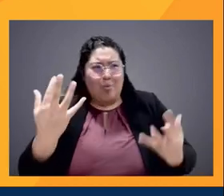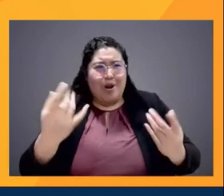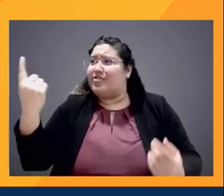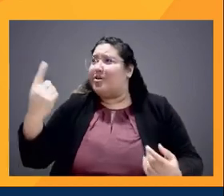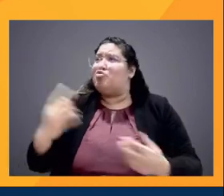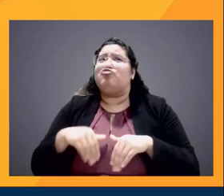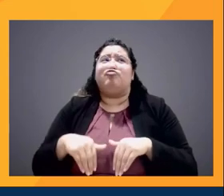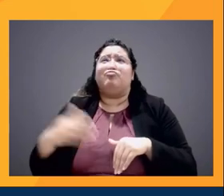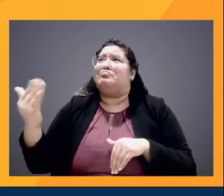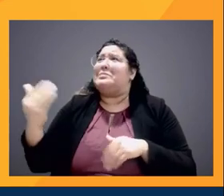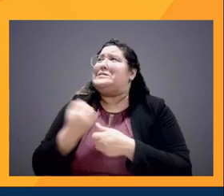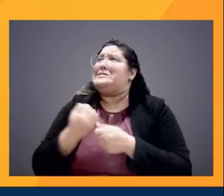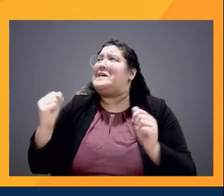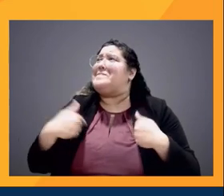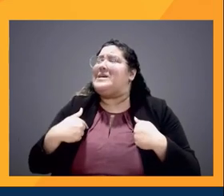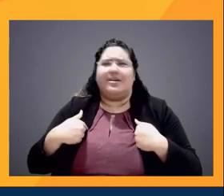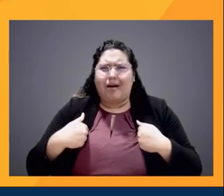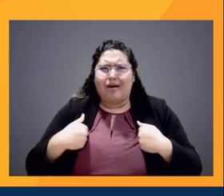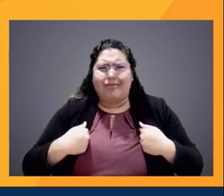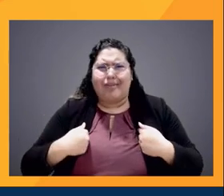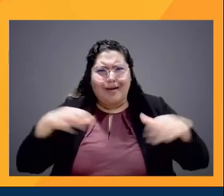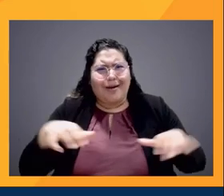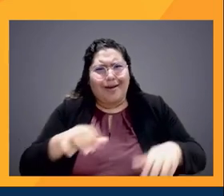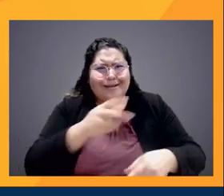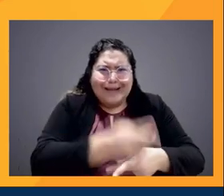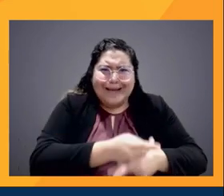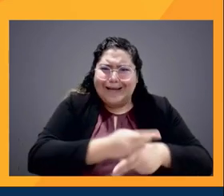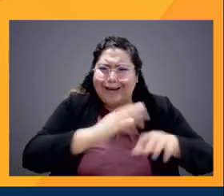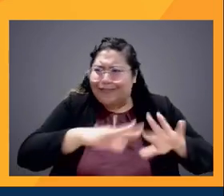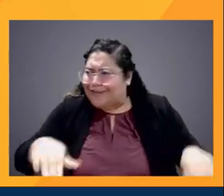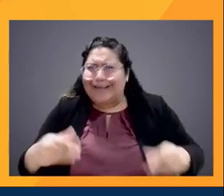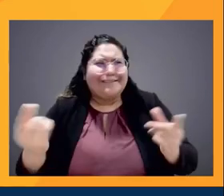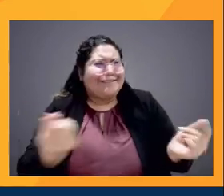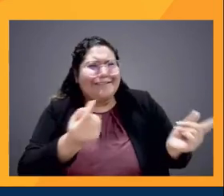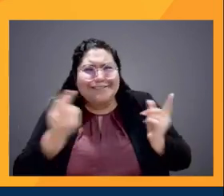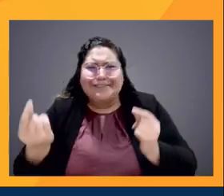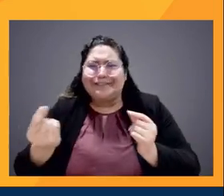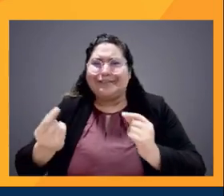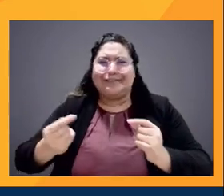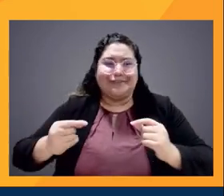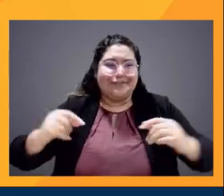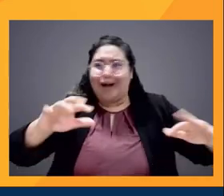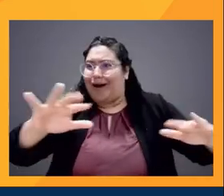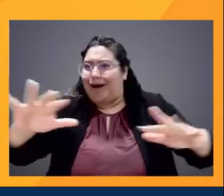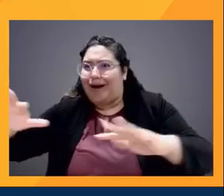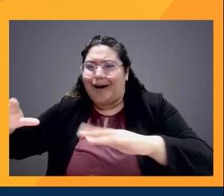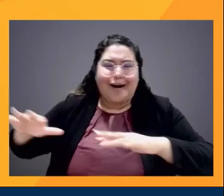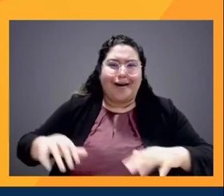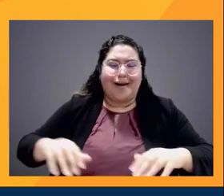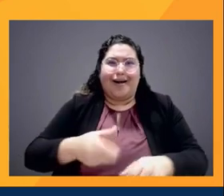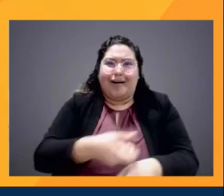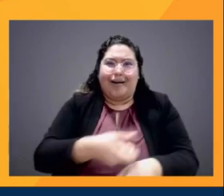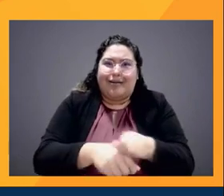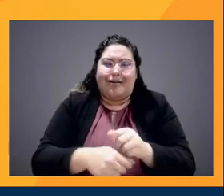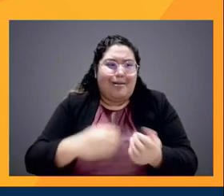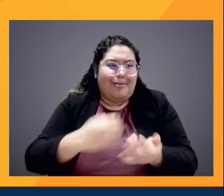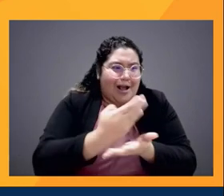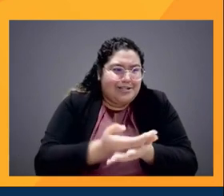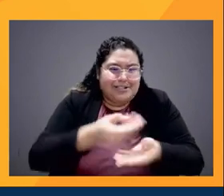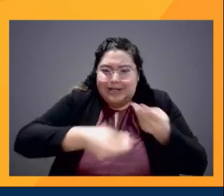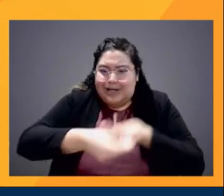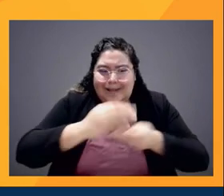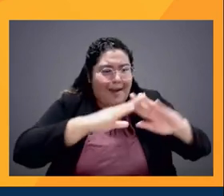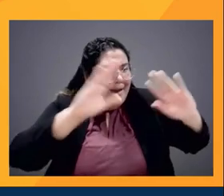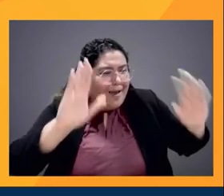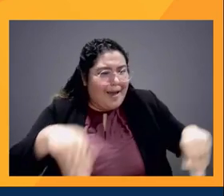taking care of kids, you know, going everywhere, just, you know, dealing with a bunch of things at once and, you know, dealing with budgets, like you never